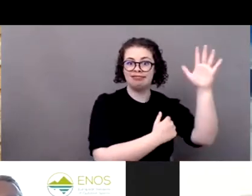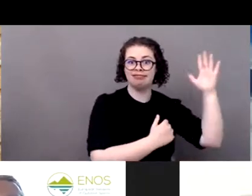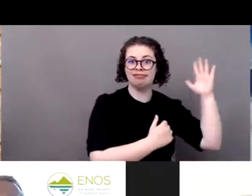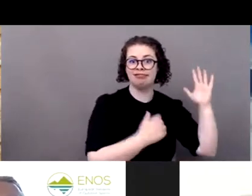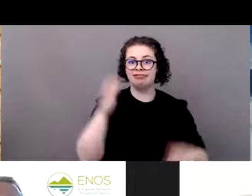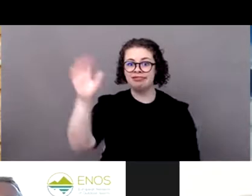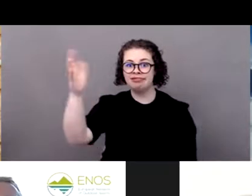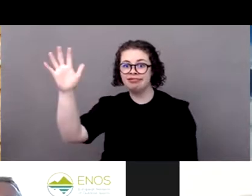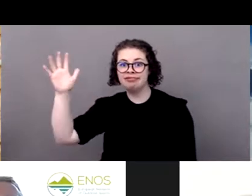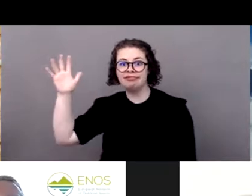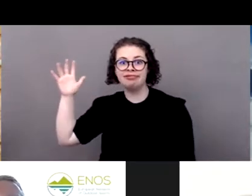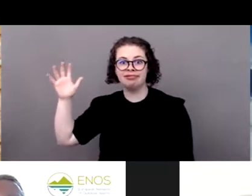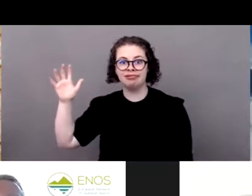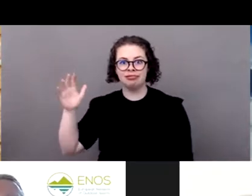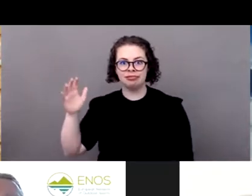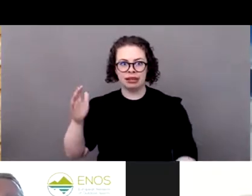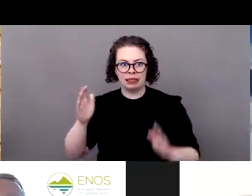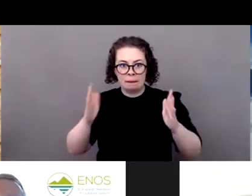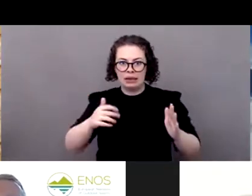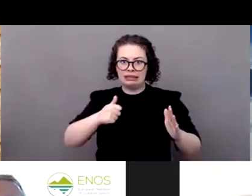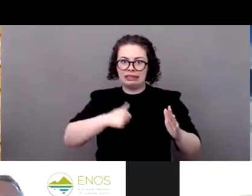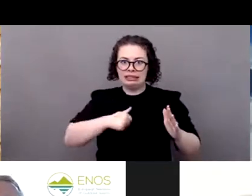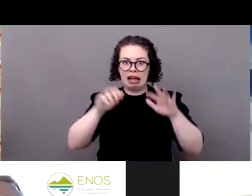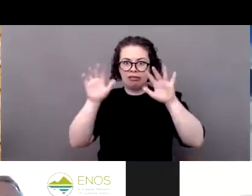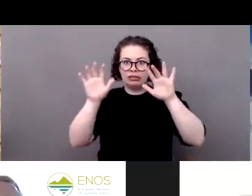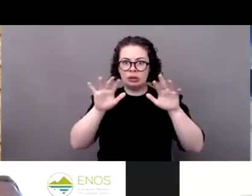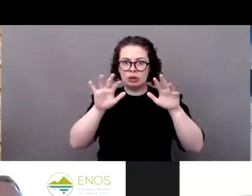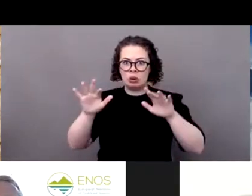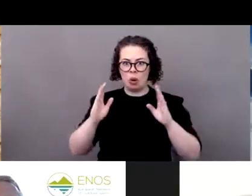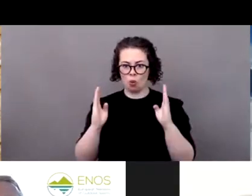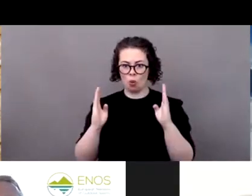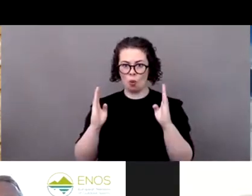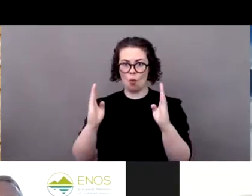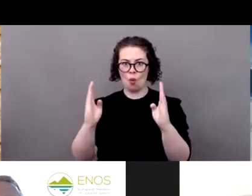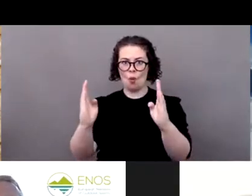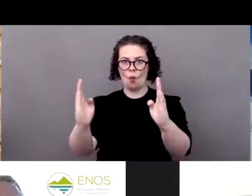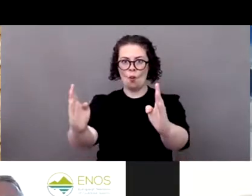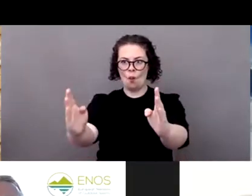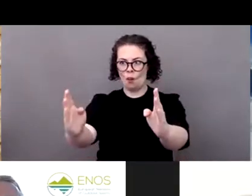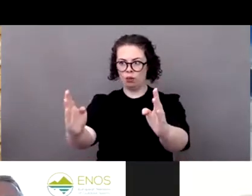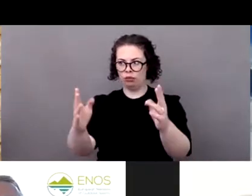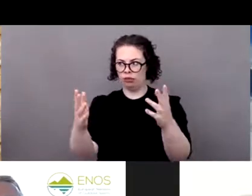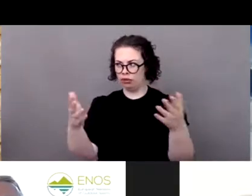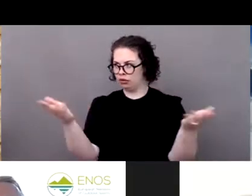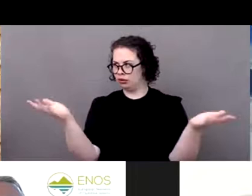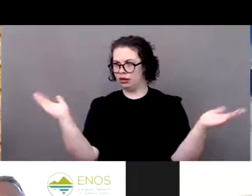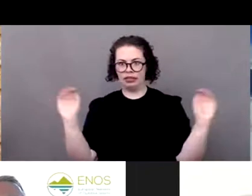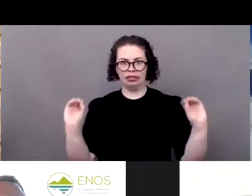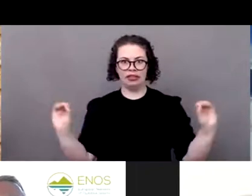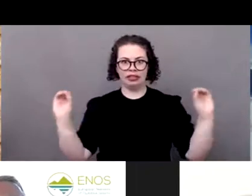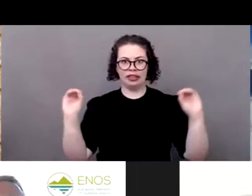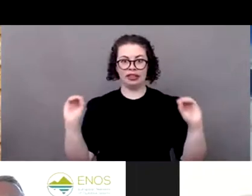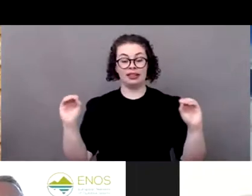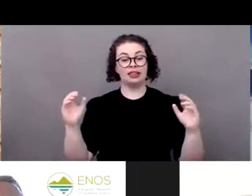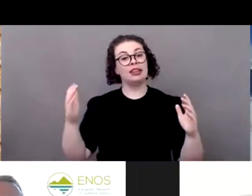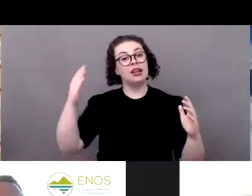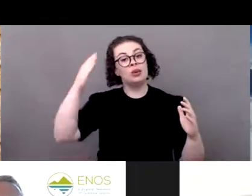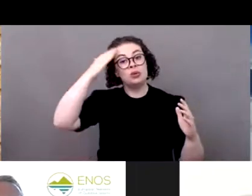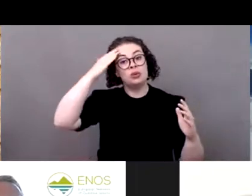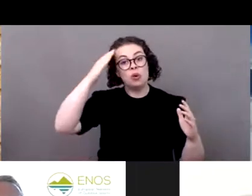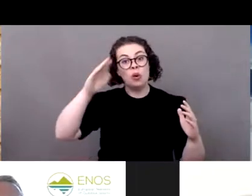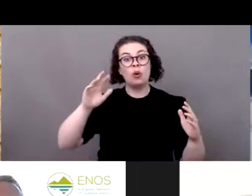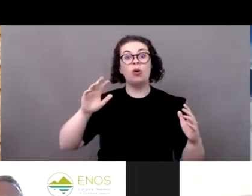competition. And for the Alps as a whole, the global warming is happening about two times faster than the global average,